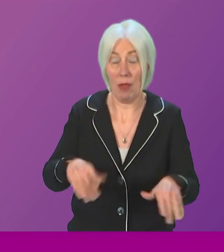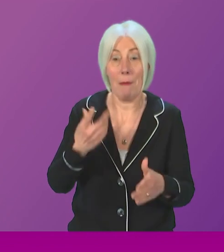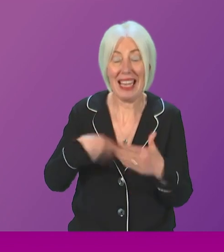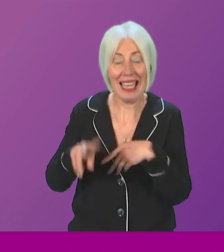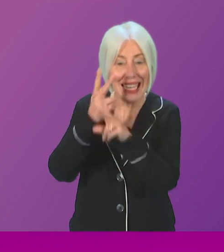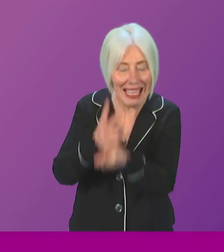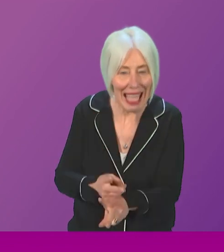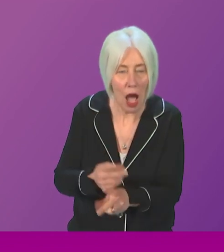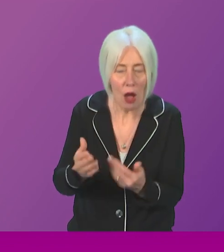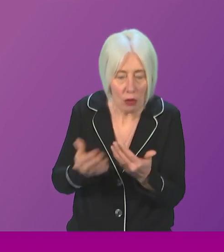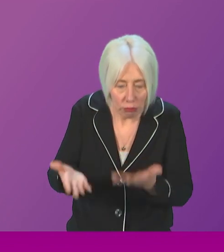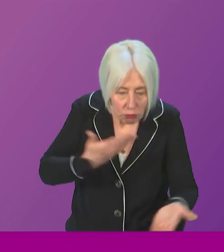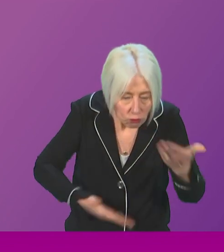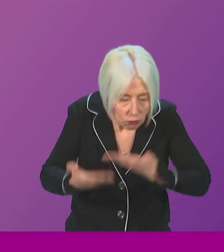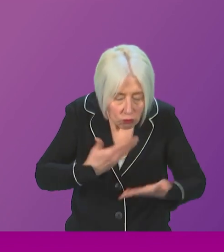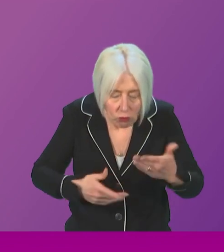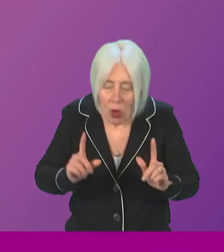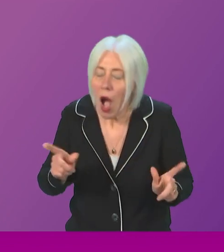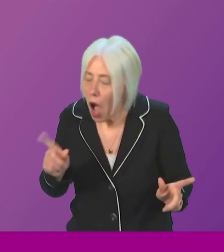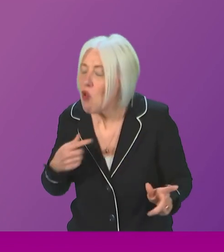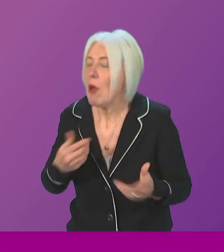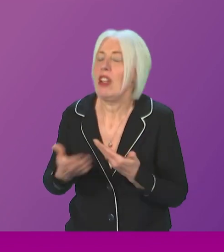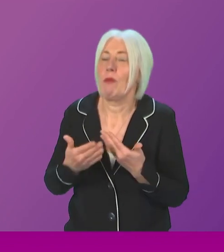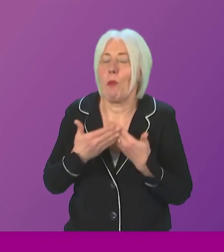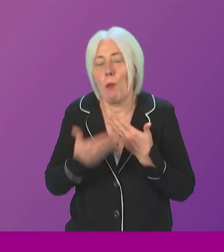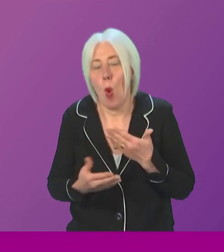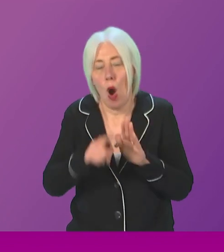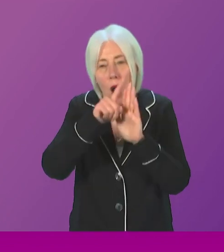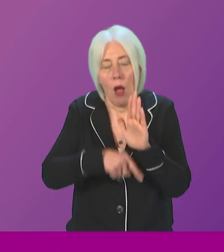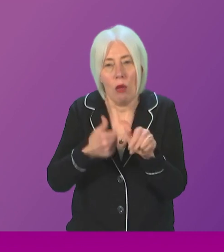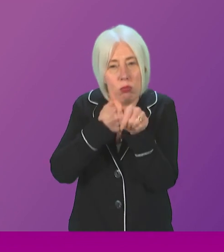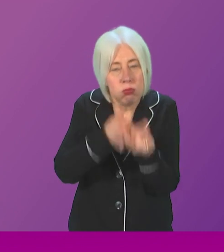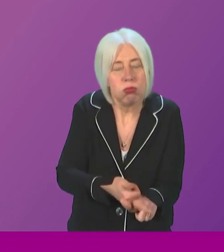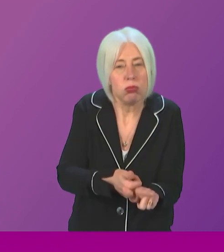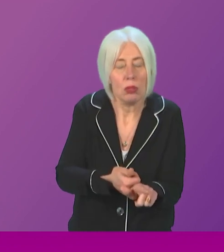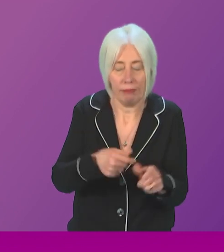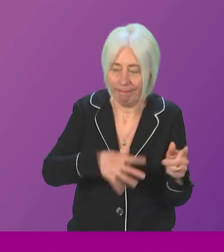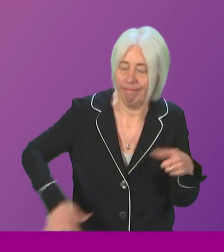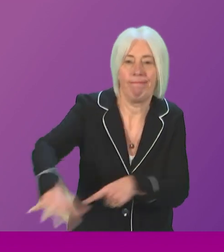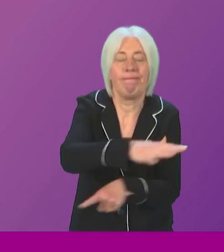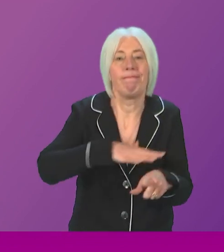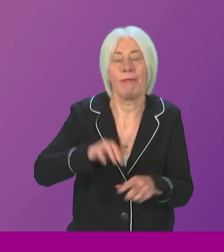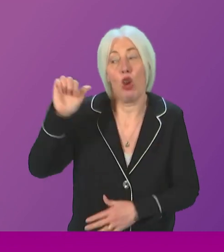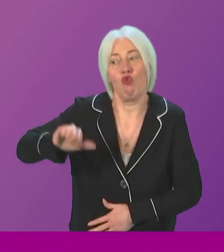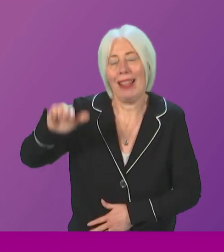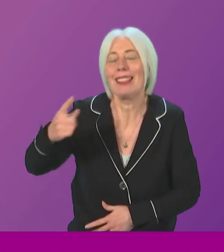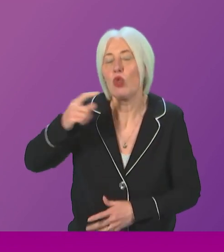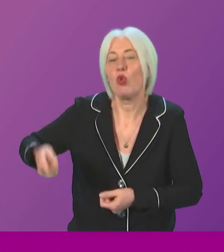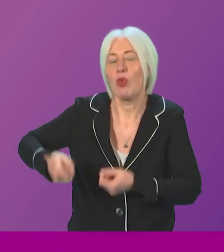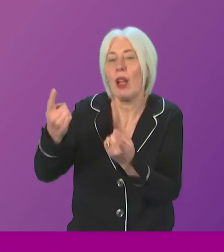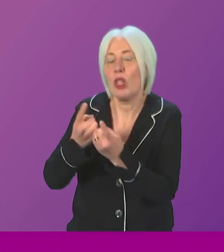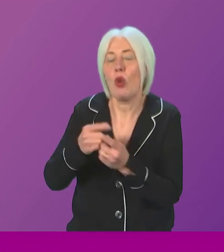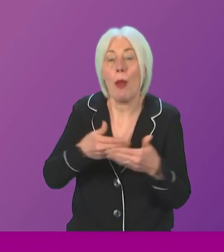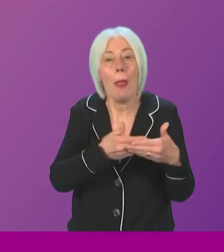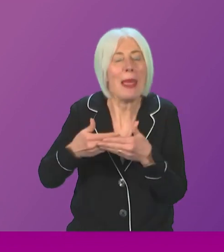need to go further in terms of implementation of that legislation on the ground, Ros McColl rightly raises the issue of the